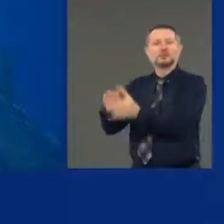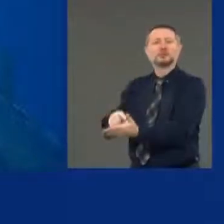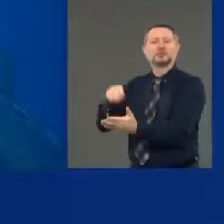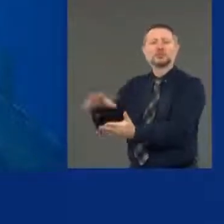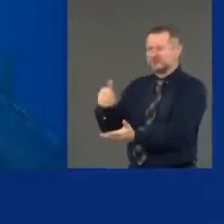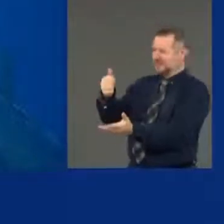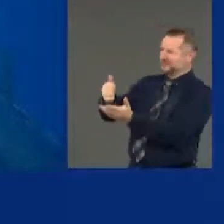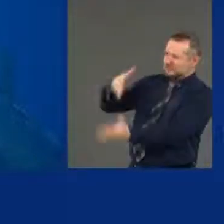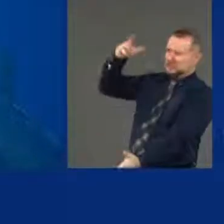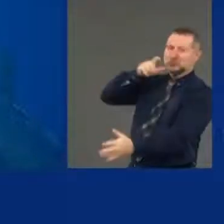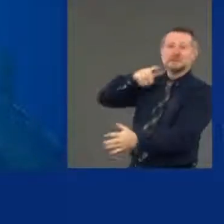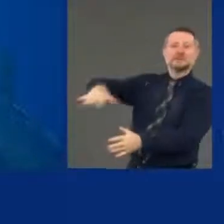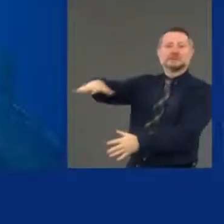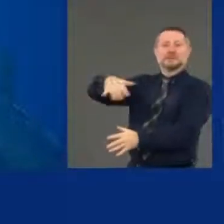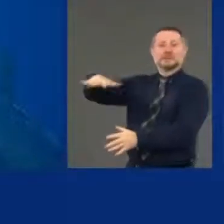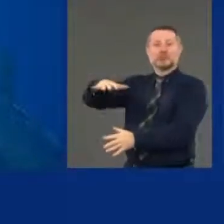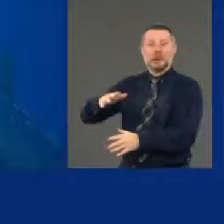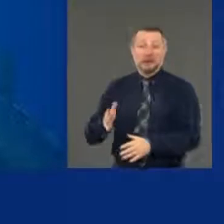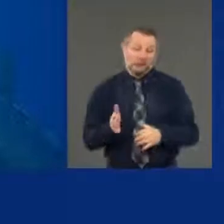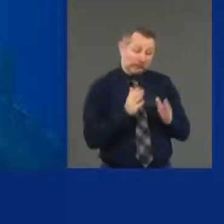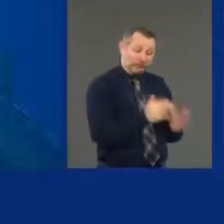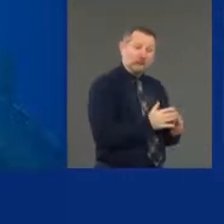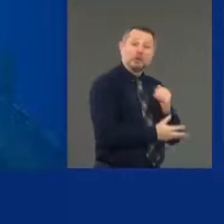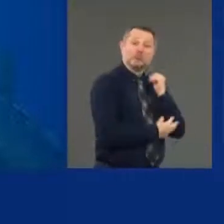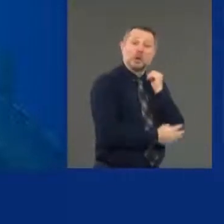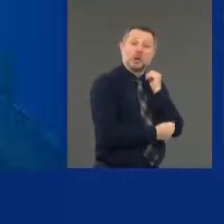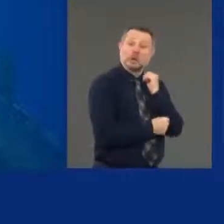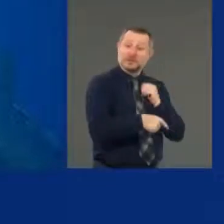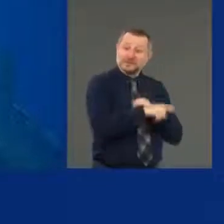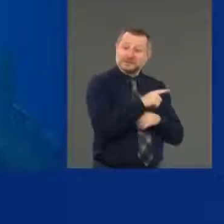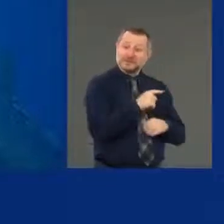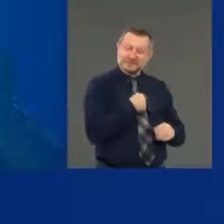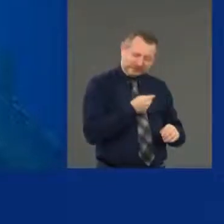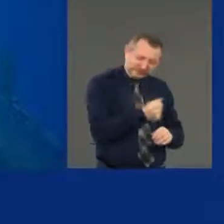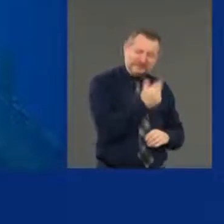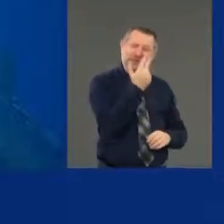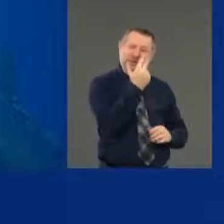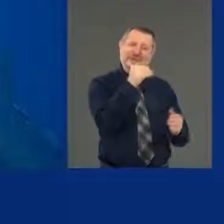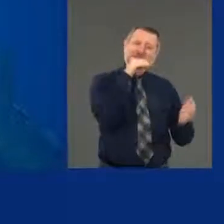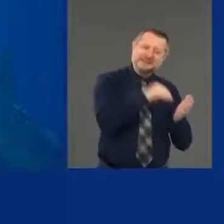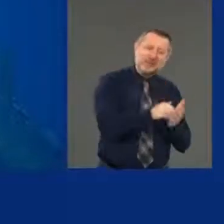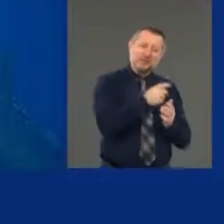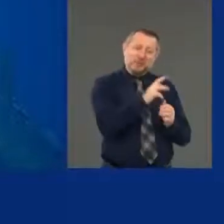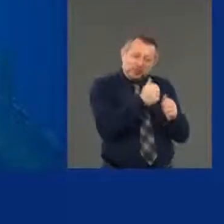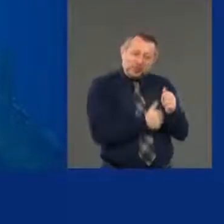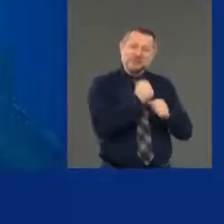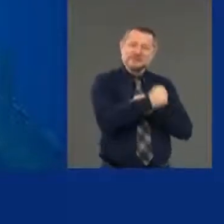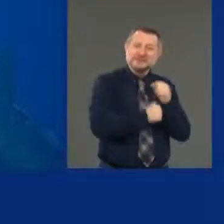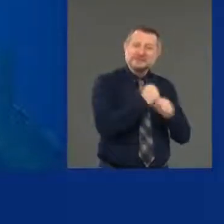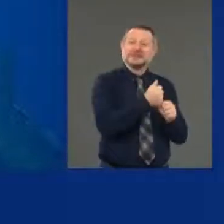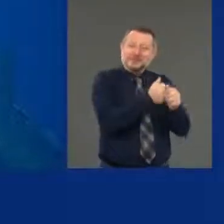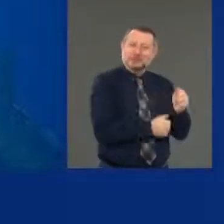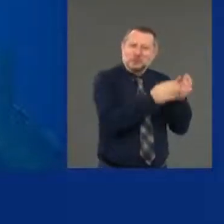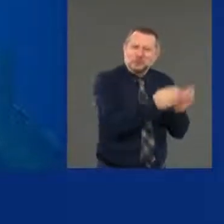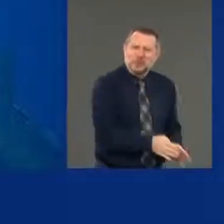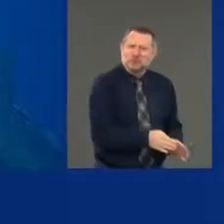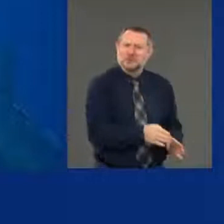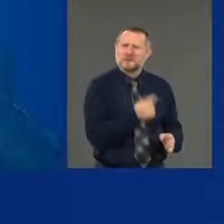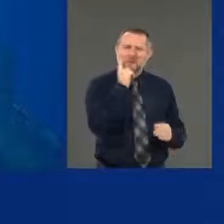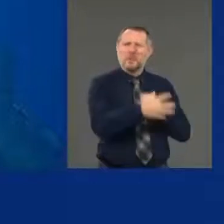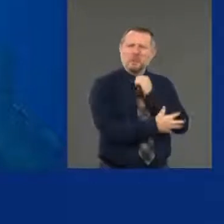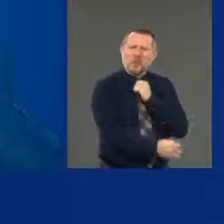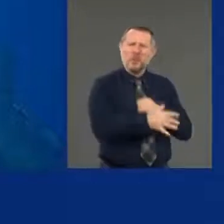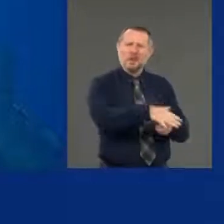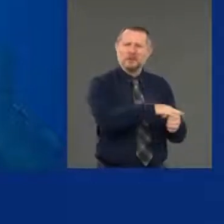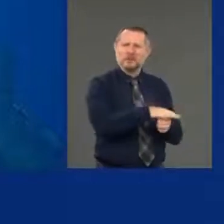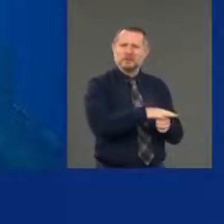How do you rationalize that? You can't and say this is a system that provides equal